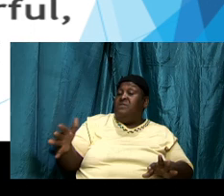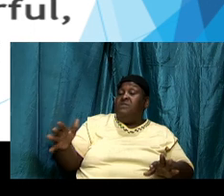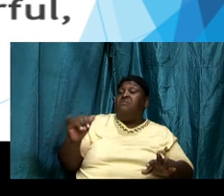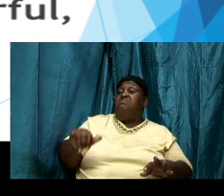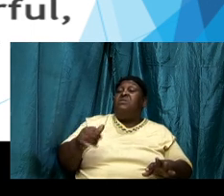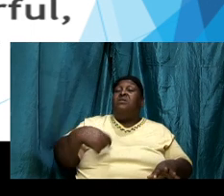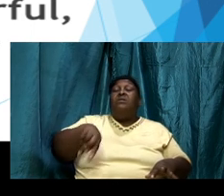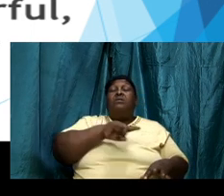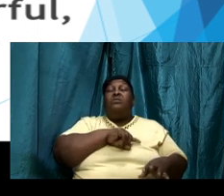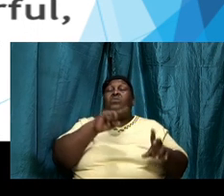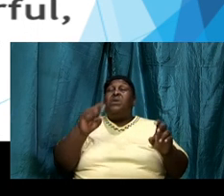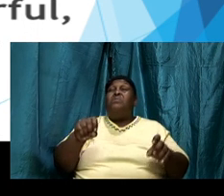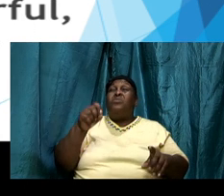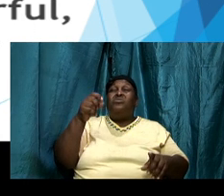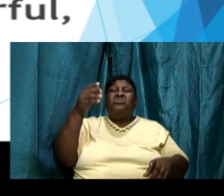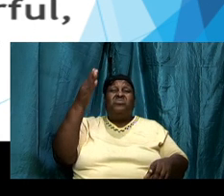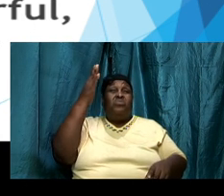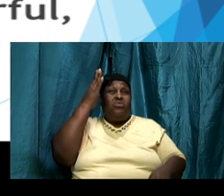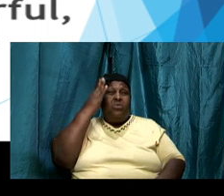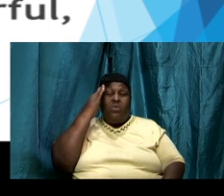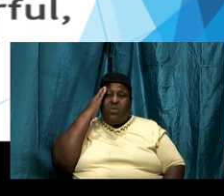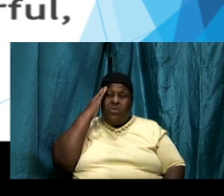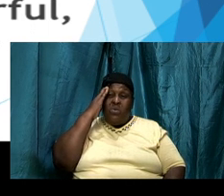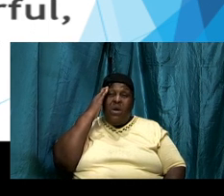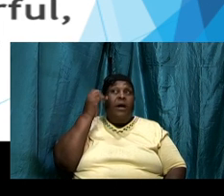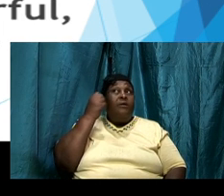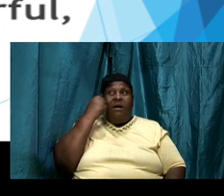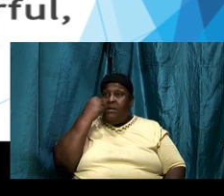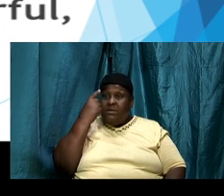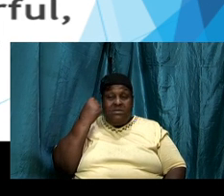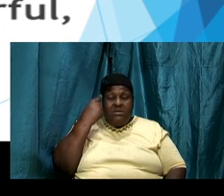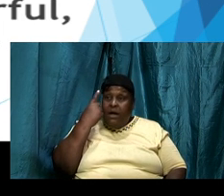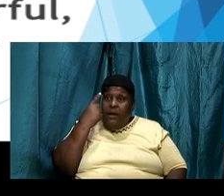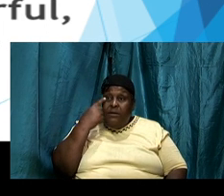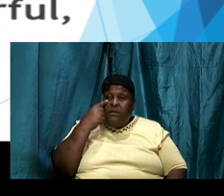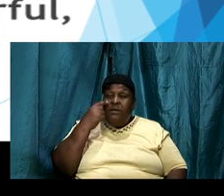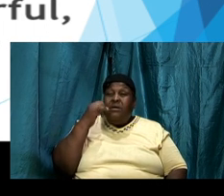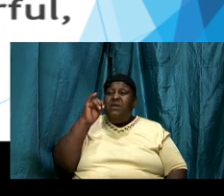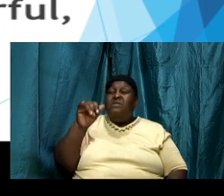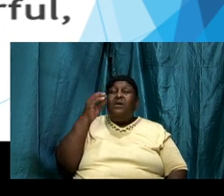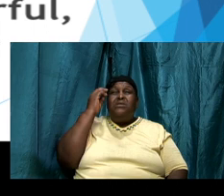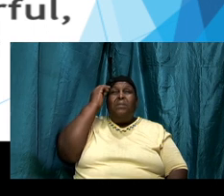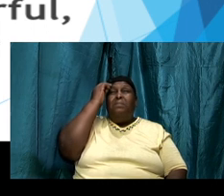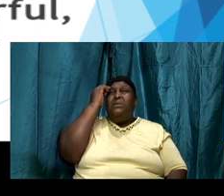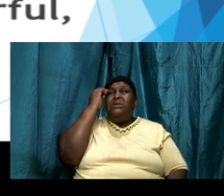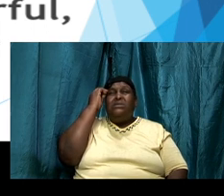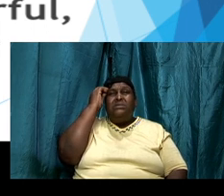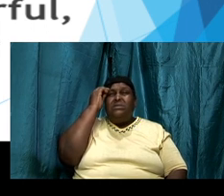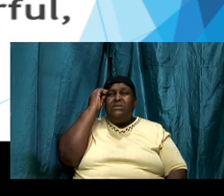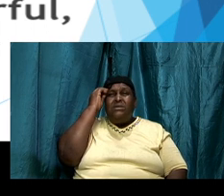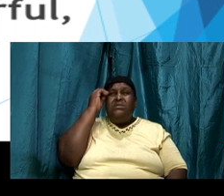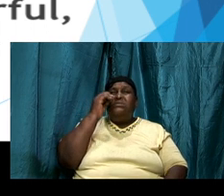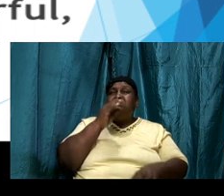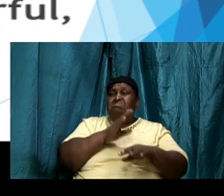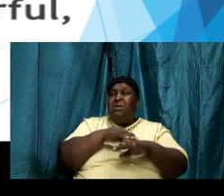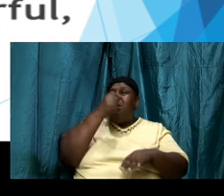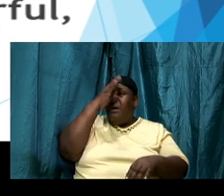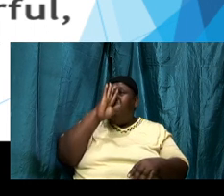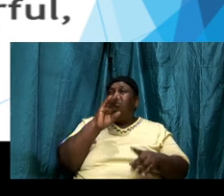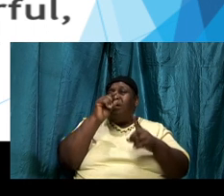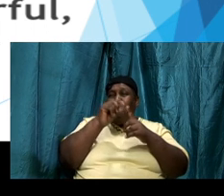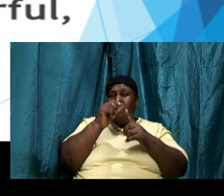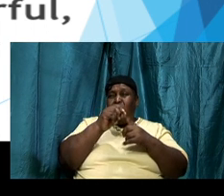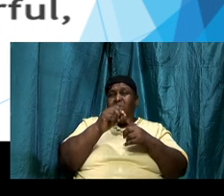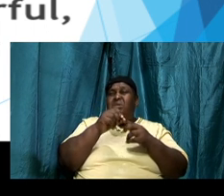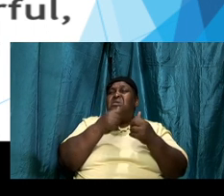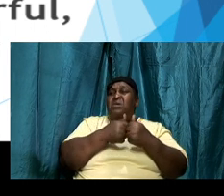by saying we must understand that meditating on God's word separate and